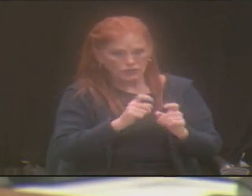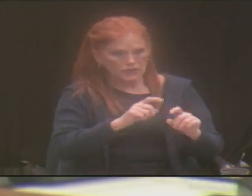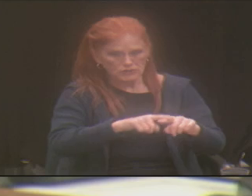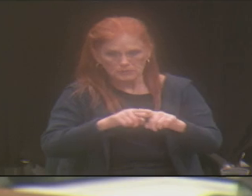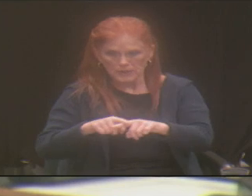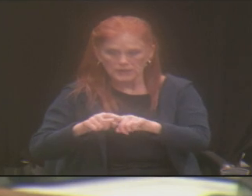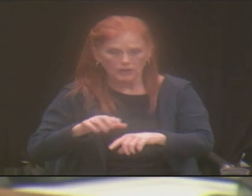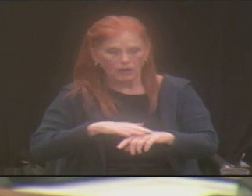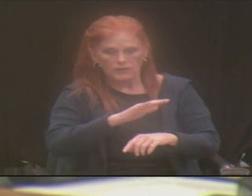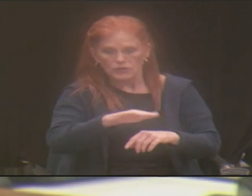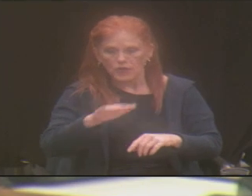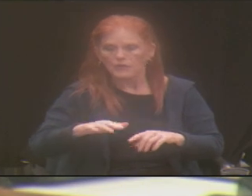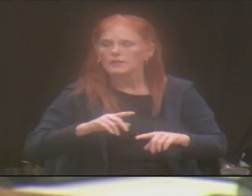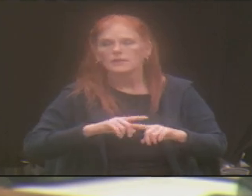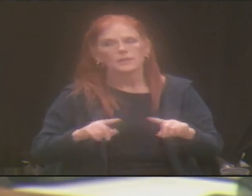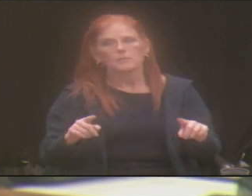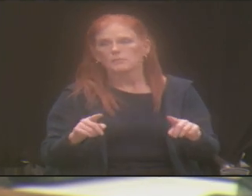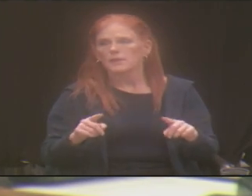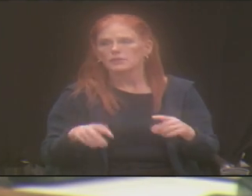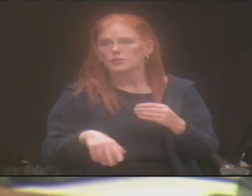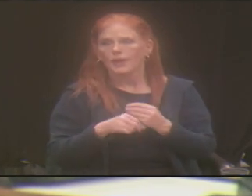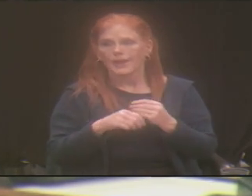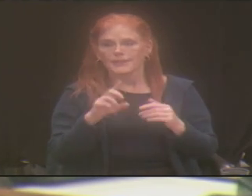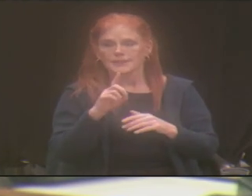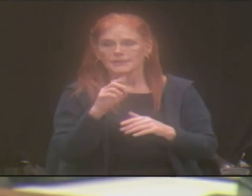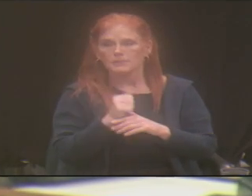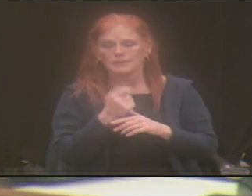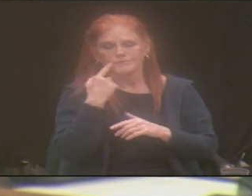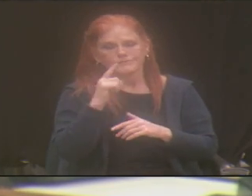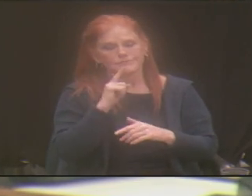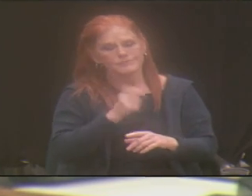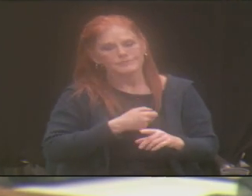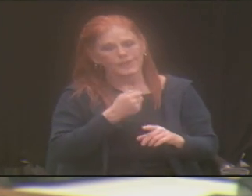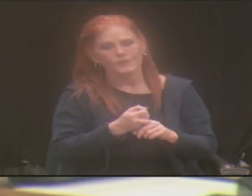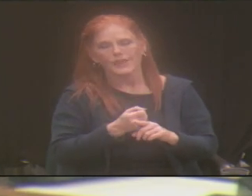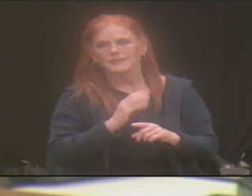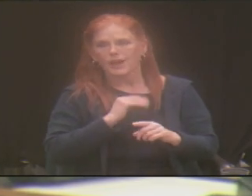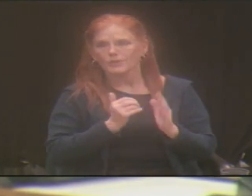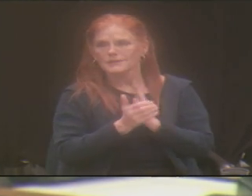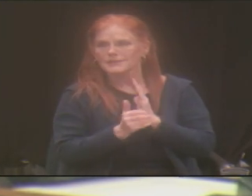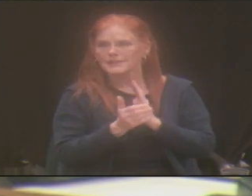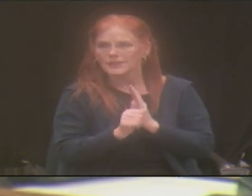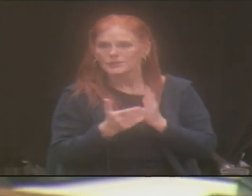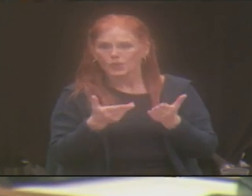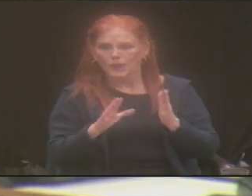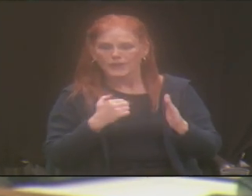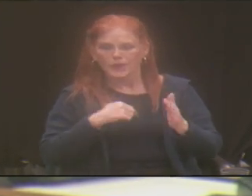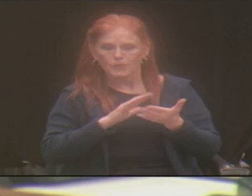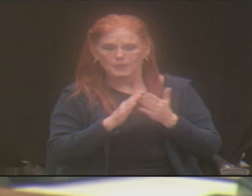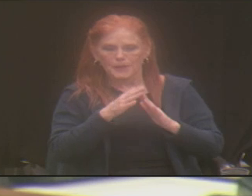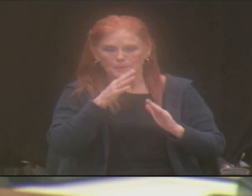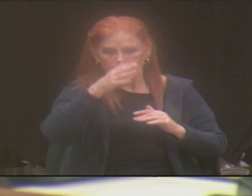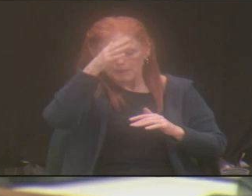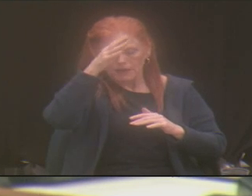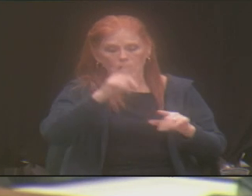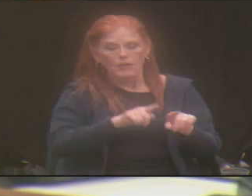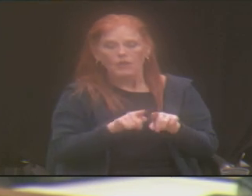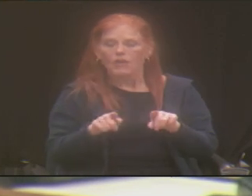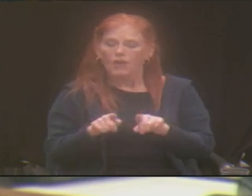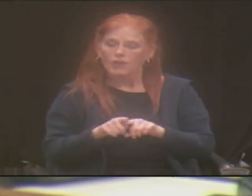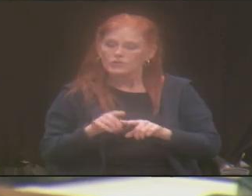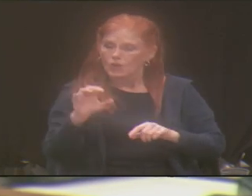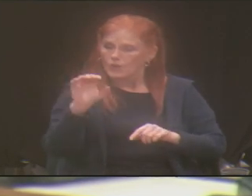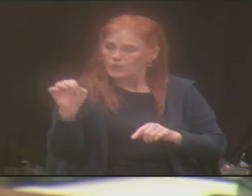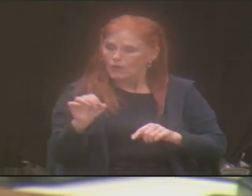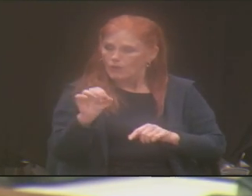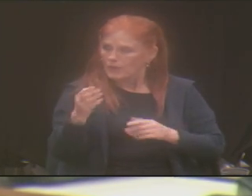disabilities, it even radically affects that. And then just looking at what are some needs in Omaha? What